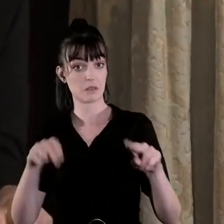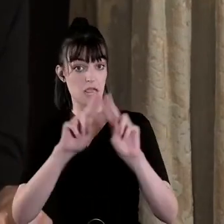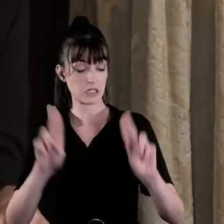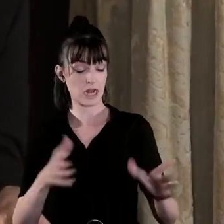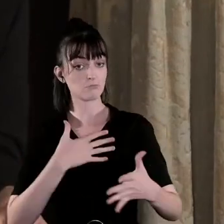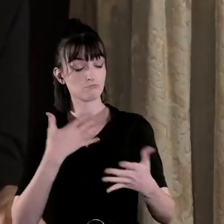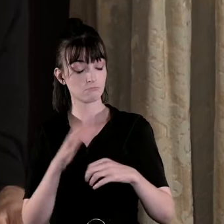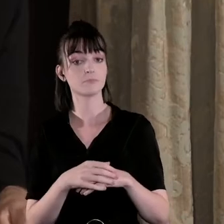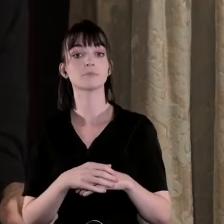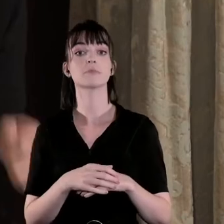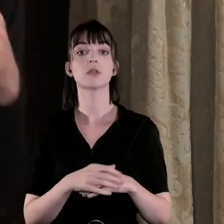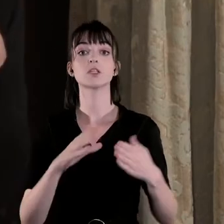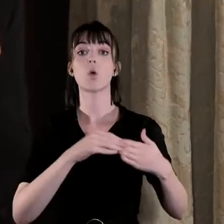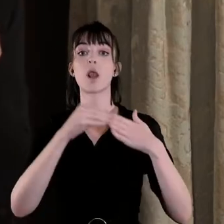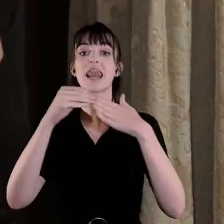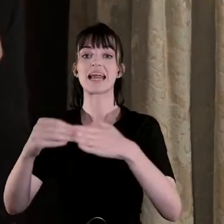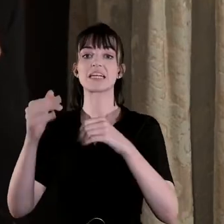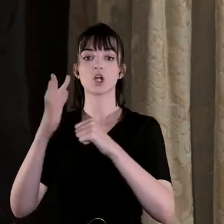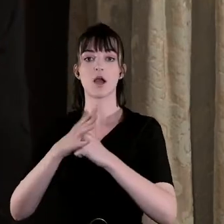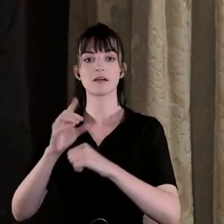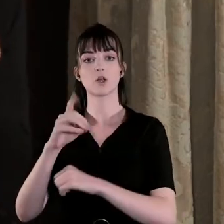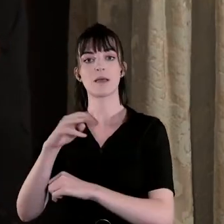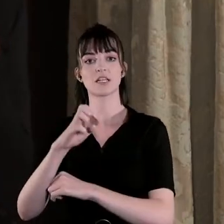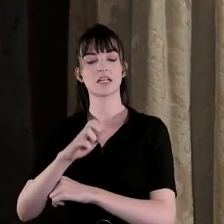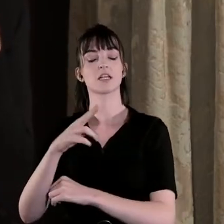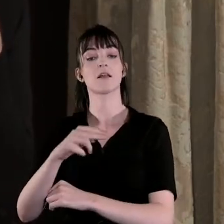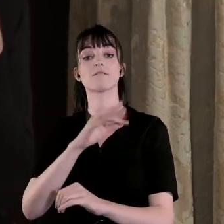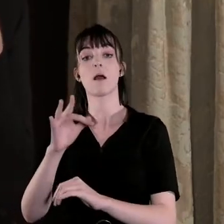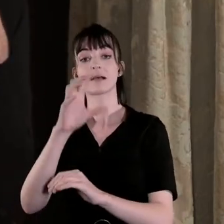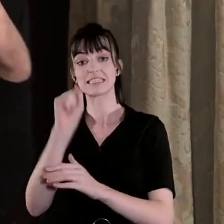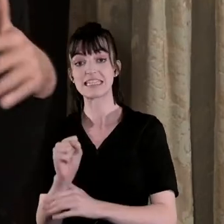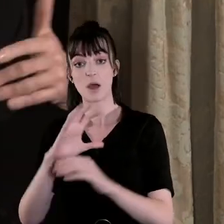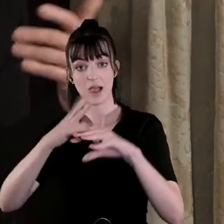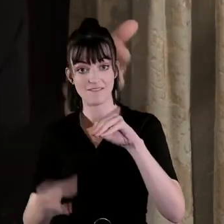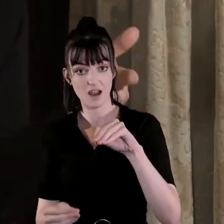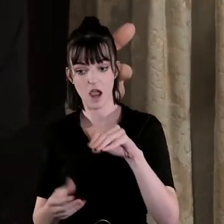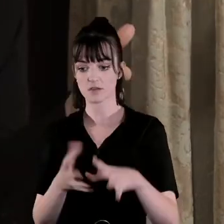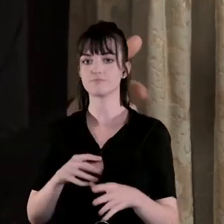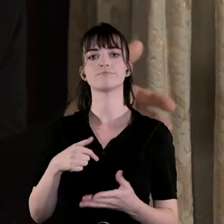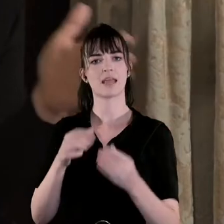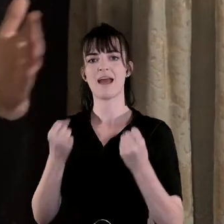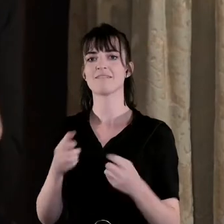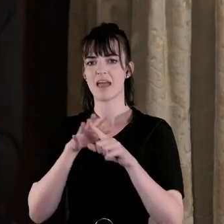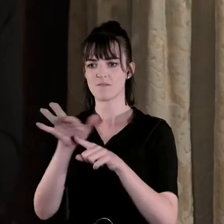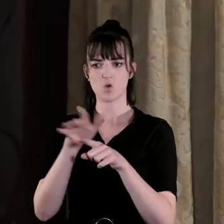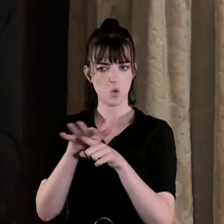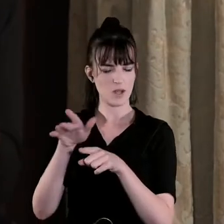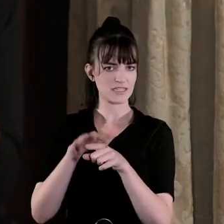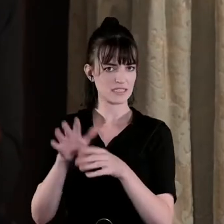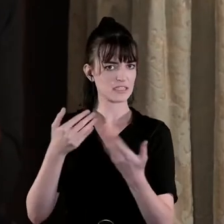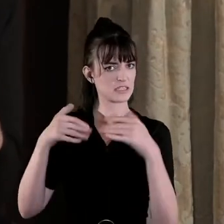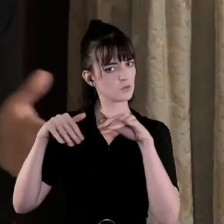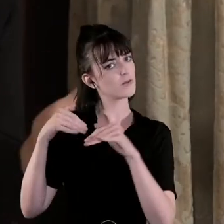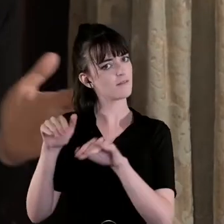those dominions Jan Smuts from South Africa who was particularly influential in pressuring the British government through King